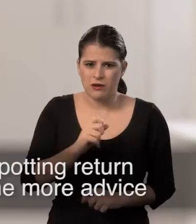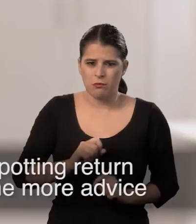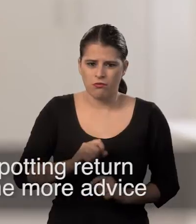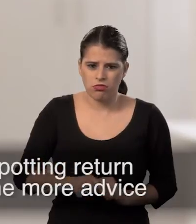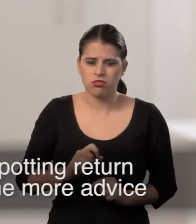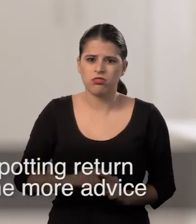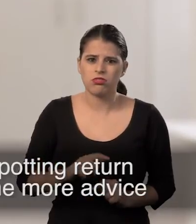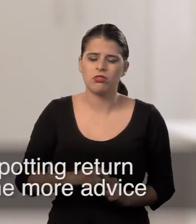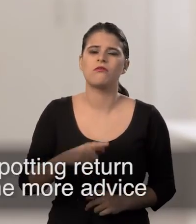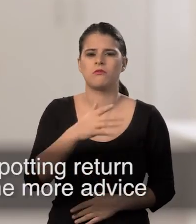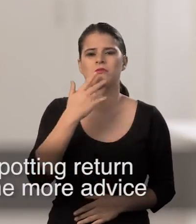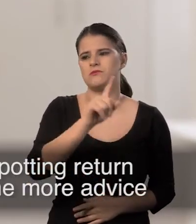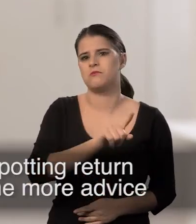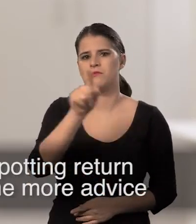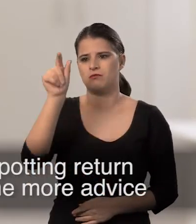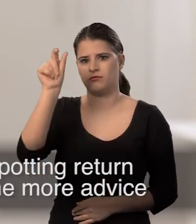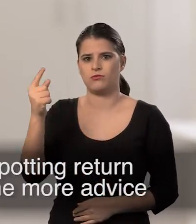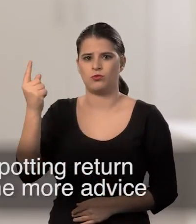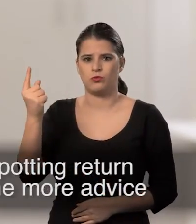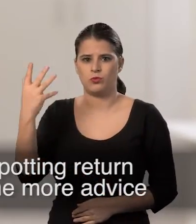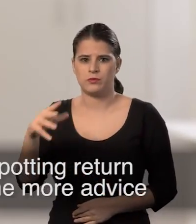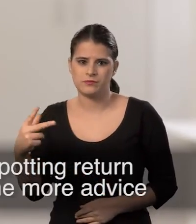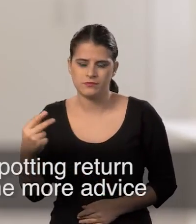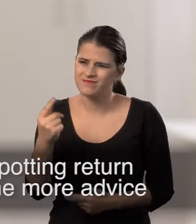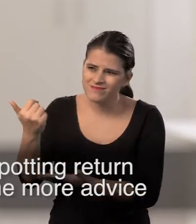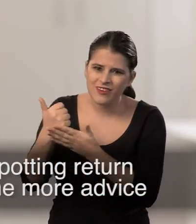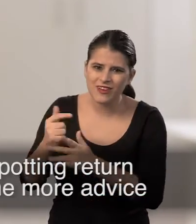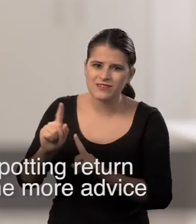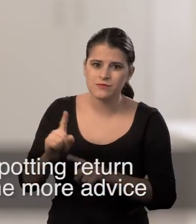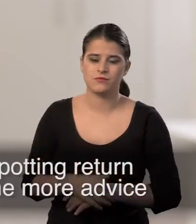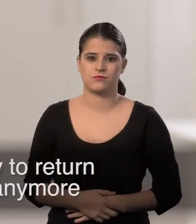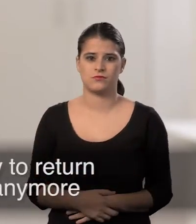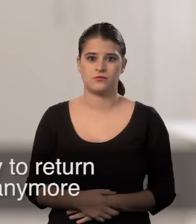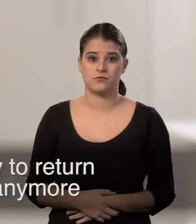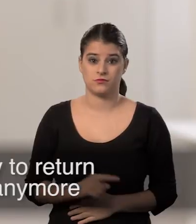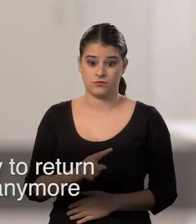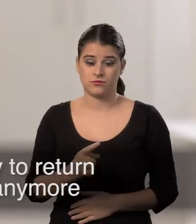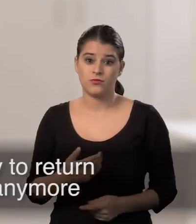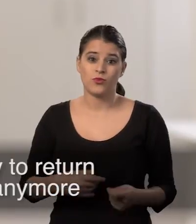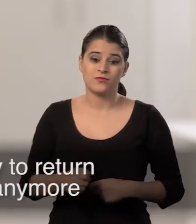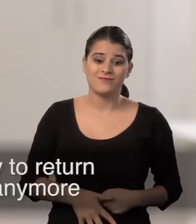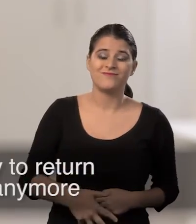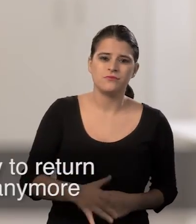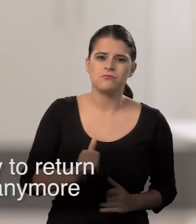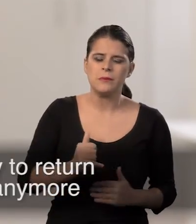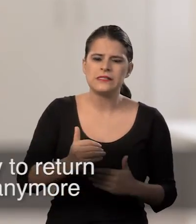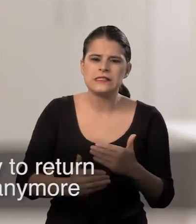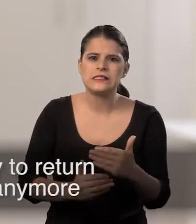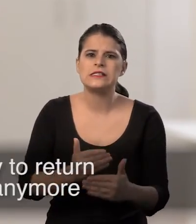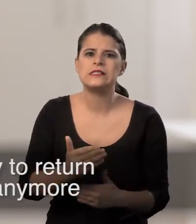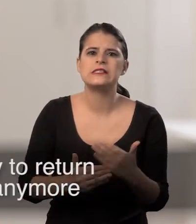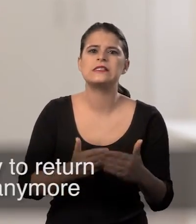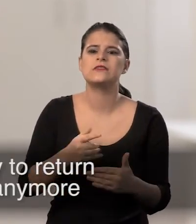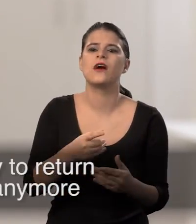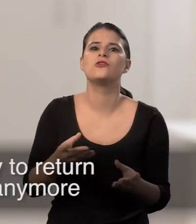about the spotting, return to a health professional and take some more advice. It can take a bit of time for fertility